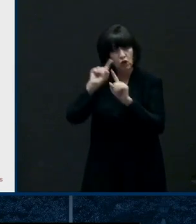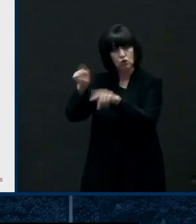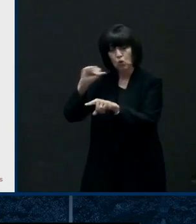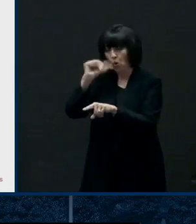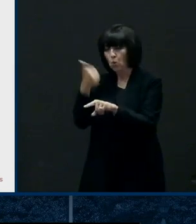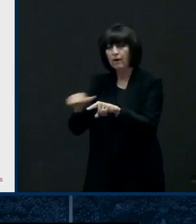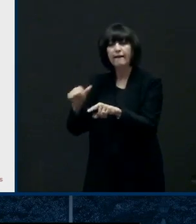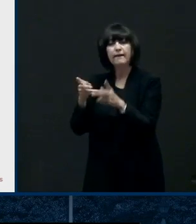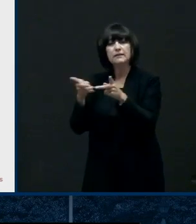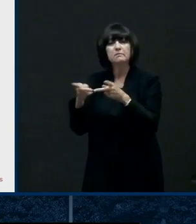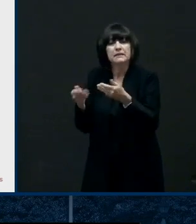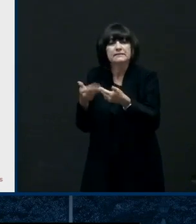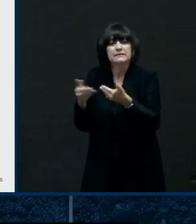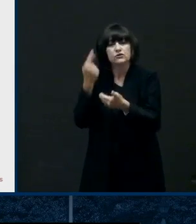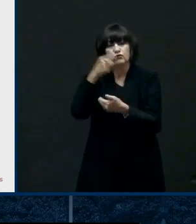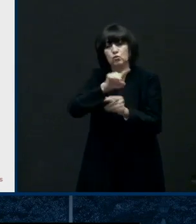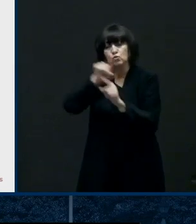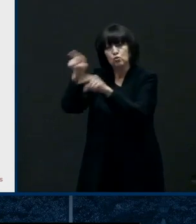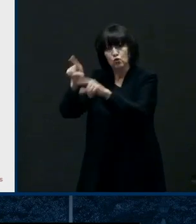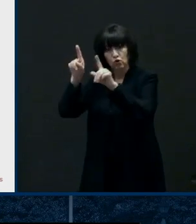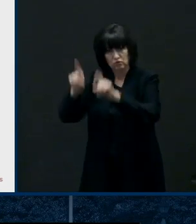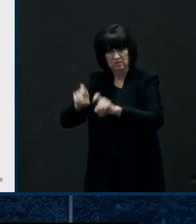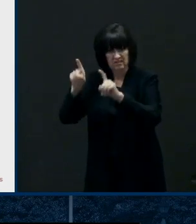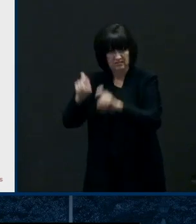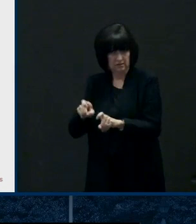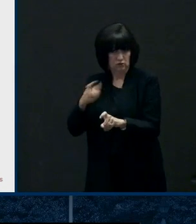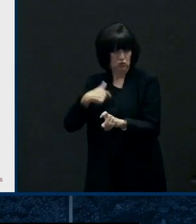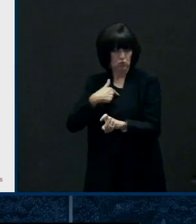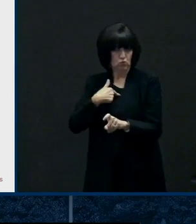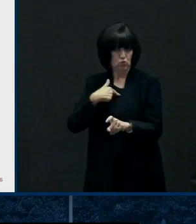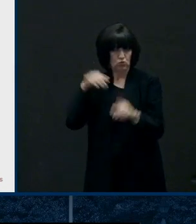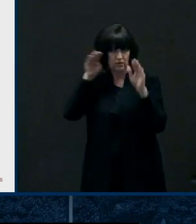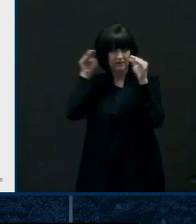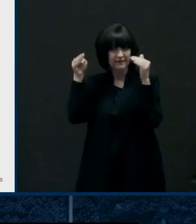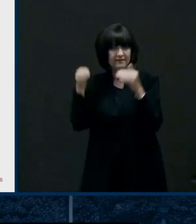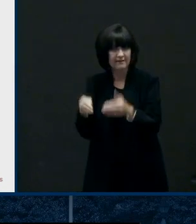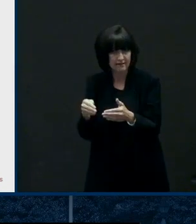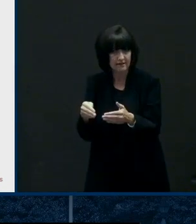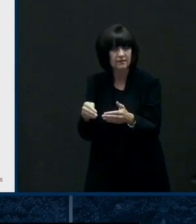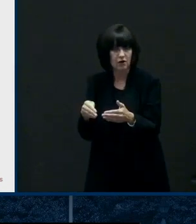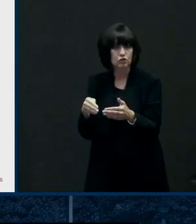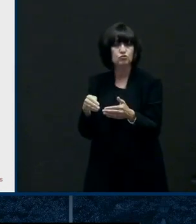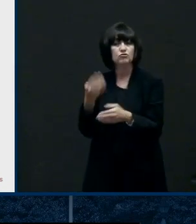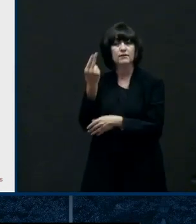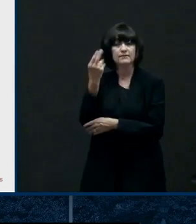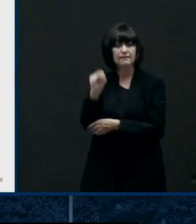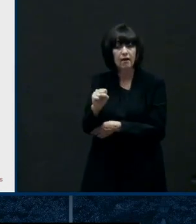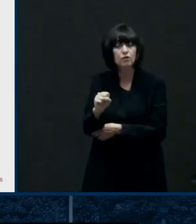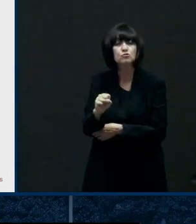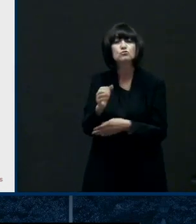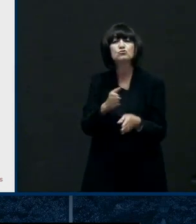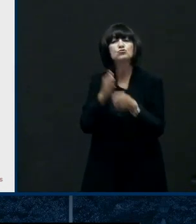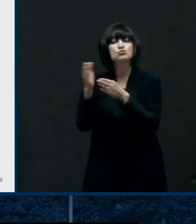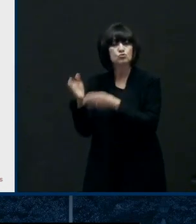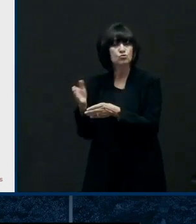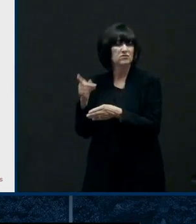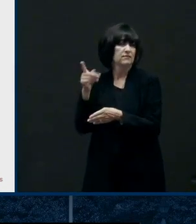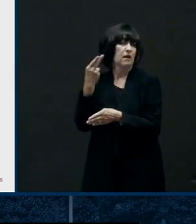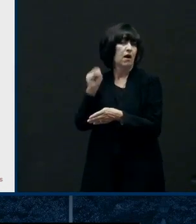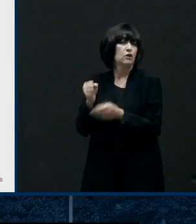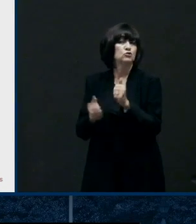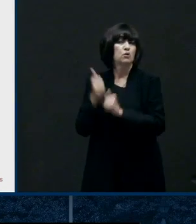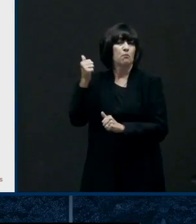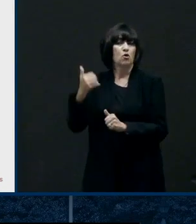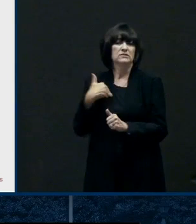lift but we're going to be all over the state concentrating on high schools just because they had the footprint to accommodate the uh drive through and walk up